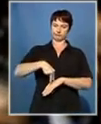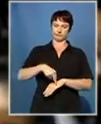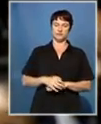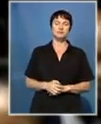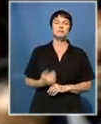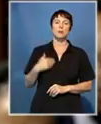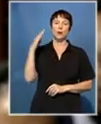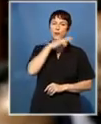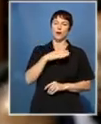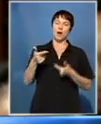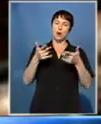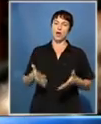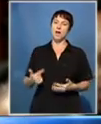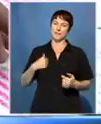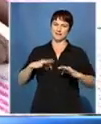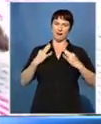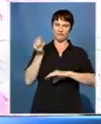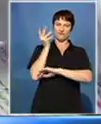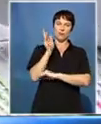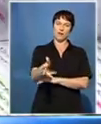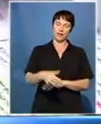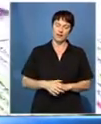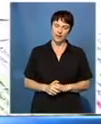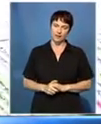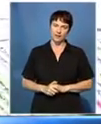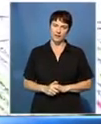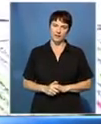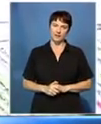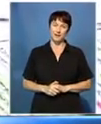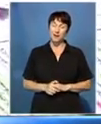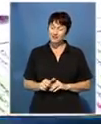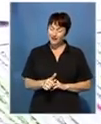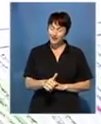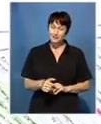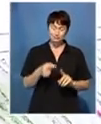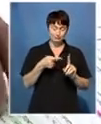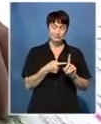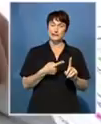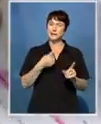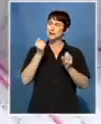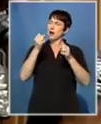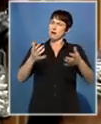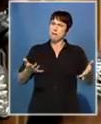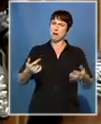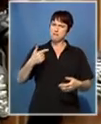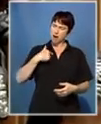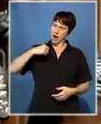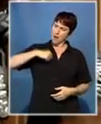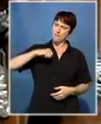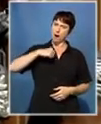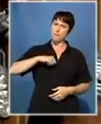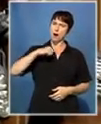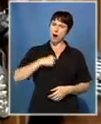legal counsel, my lord. I want to present myself. This after he claims he was blocked from consulting his lawyers while in